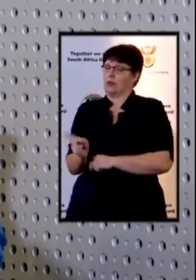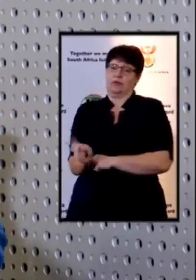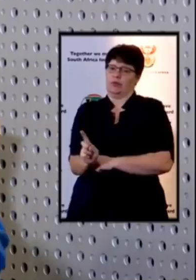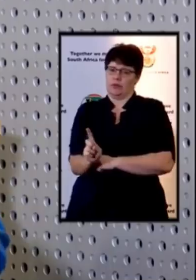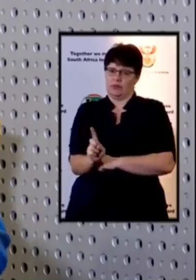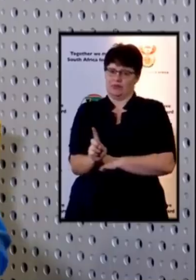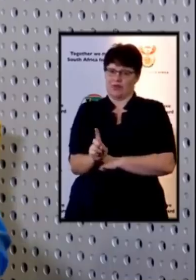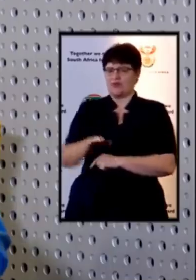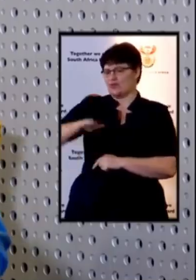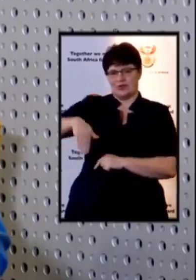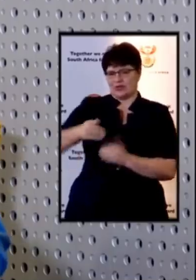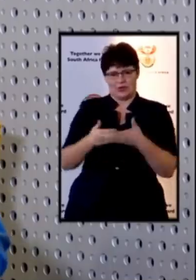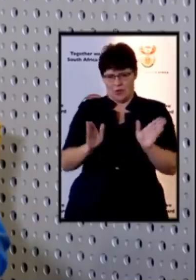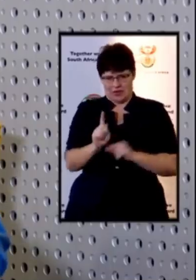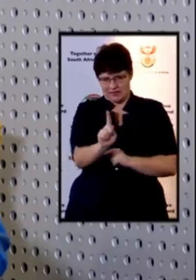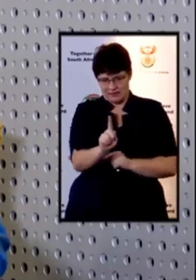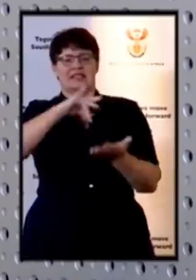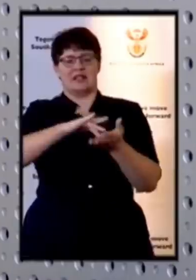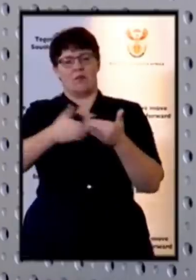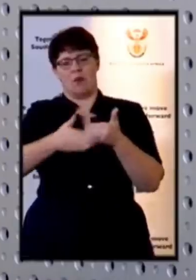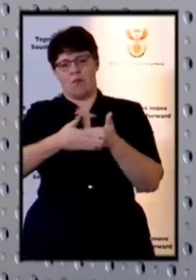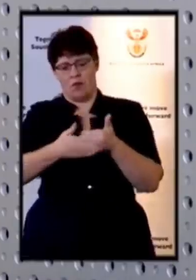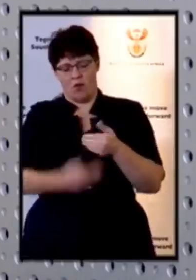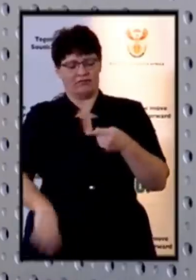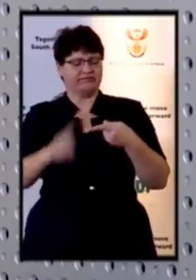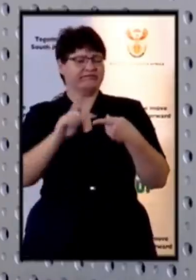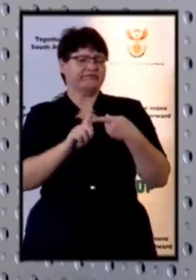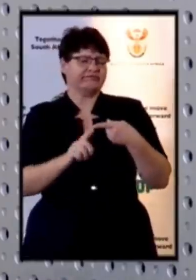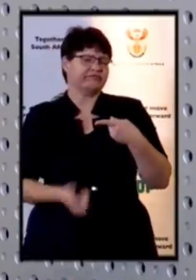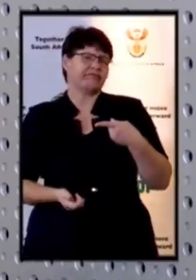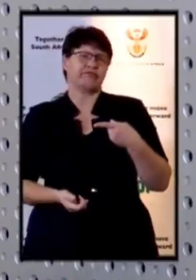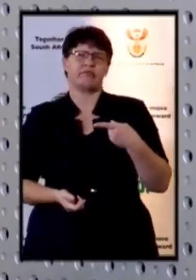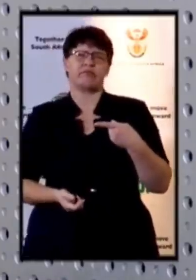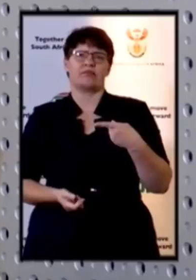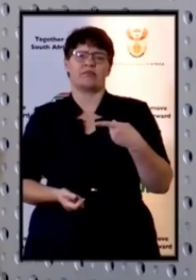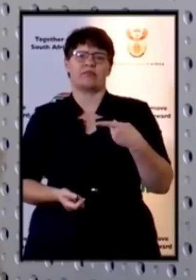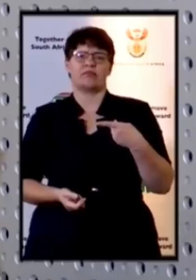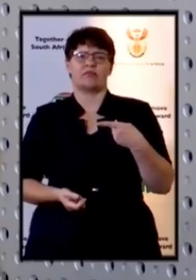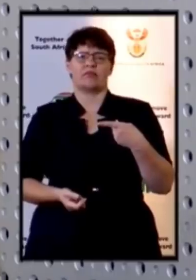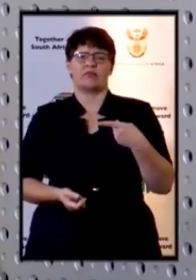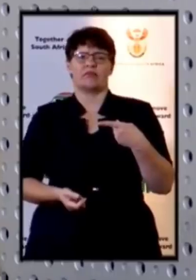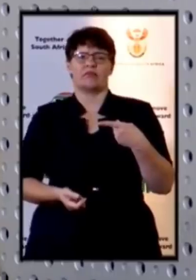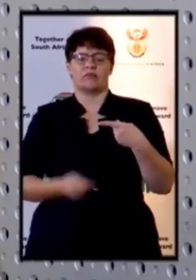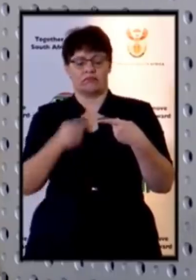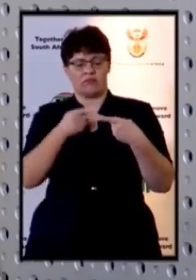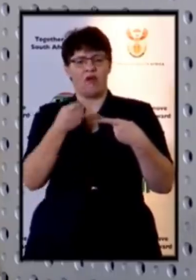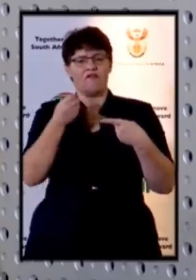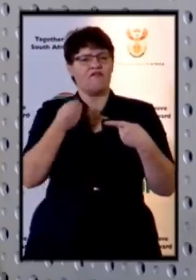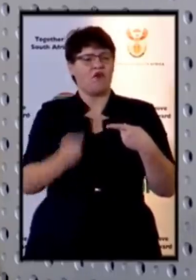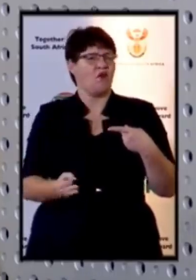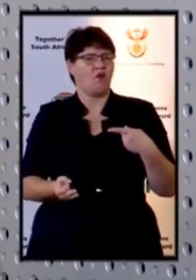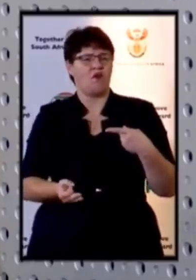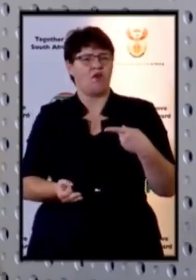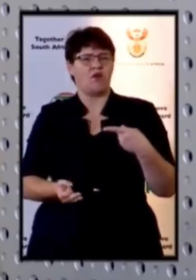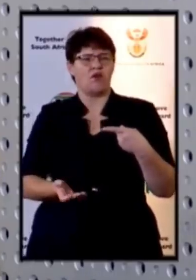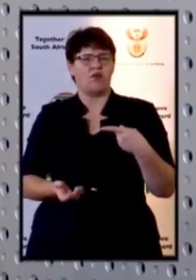not yet uh opened we're adding the call centers that are used uh